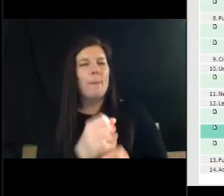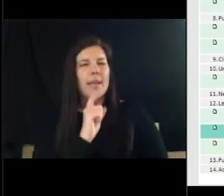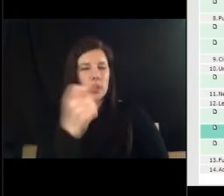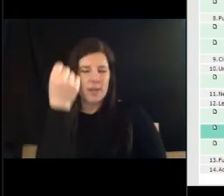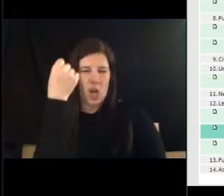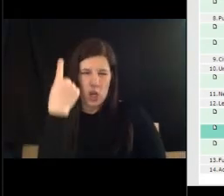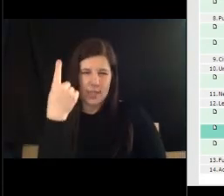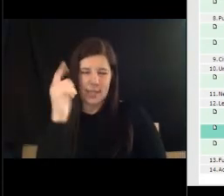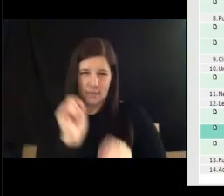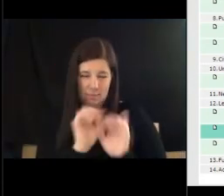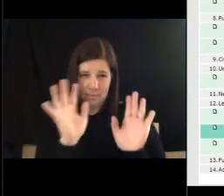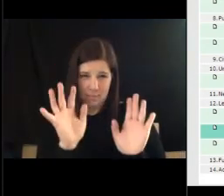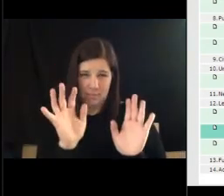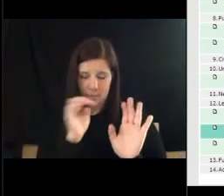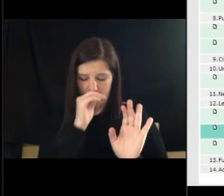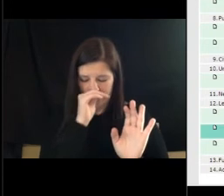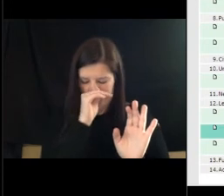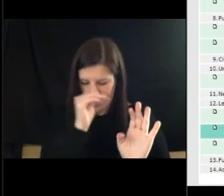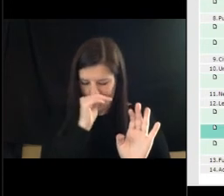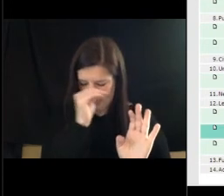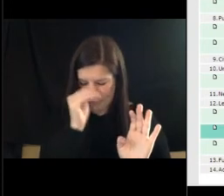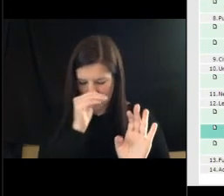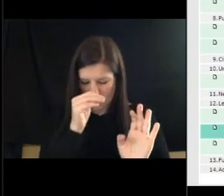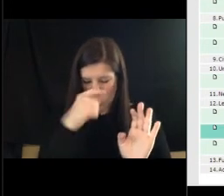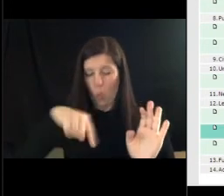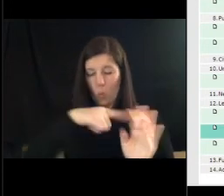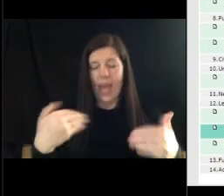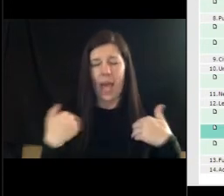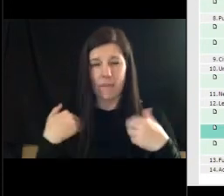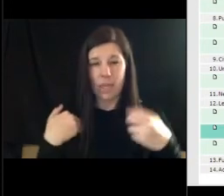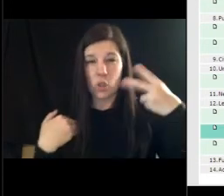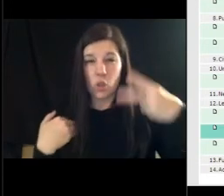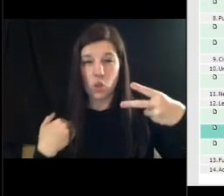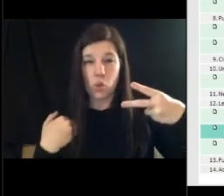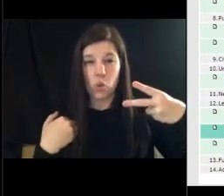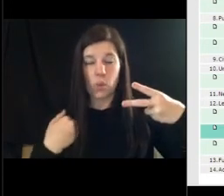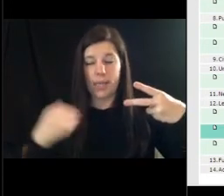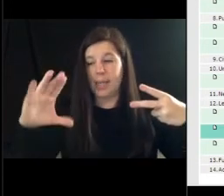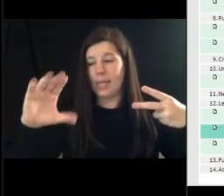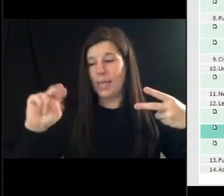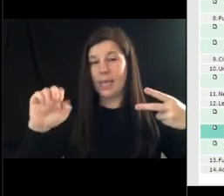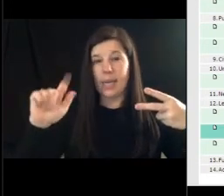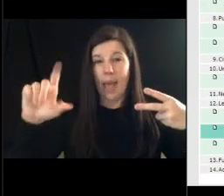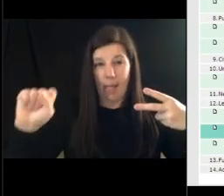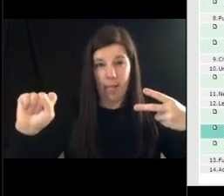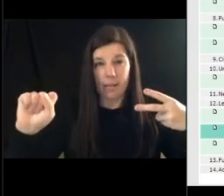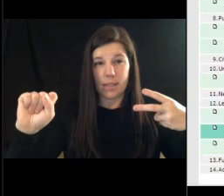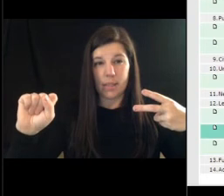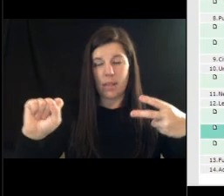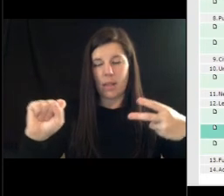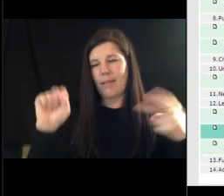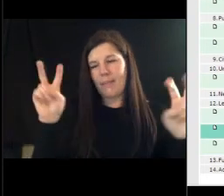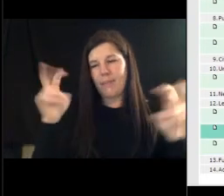understood it and i'll try to say it more plainly uh so we have these two sets of canals uh that are finger canals